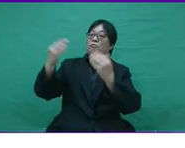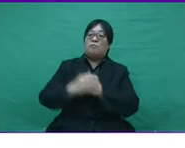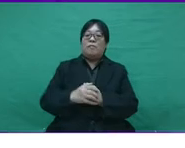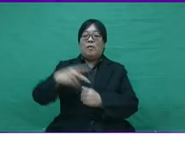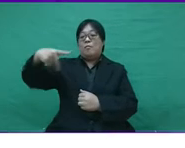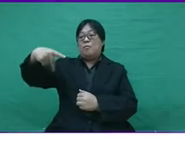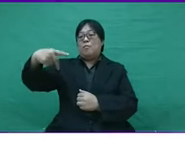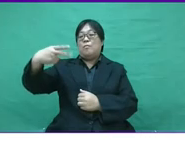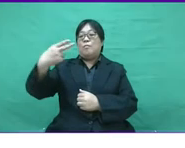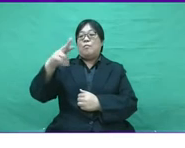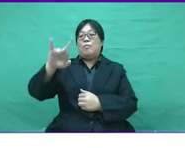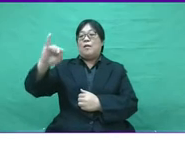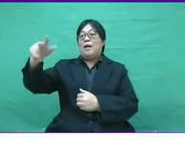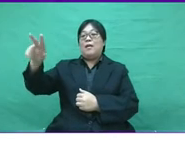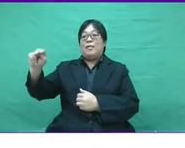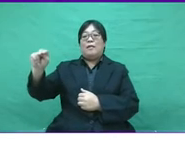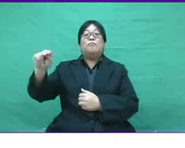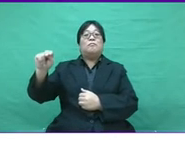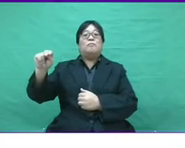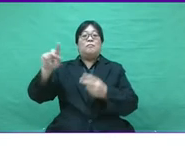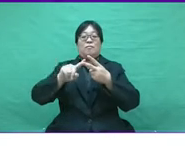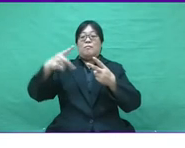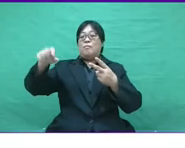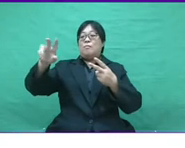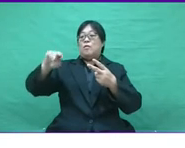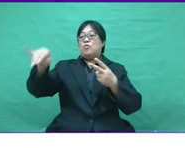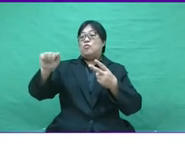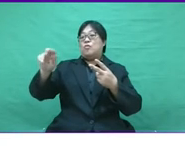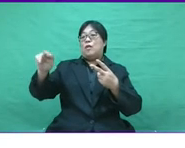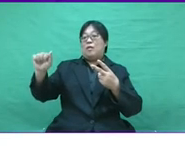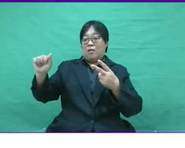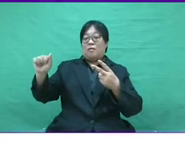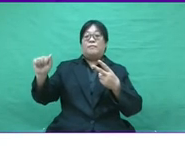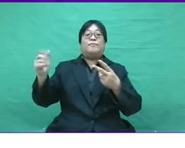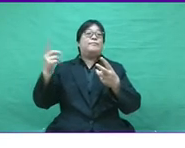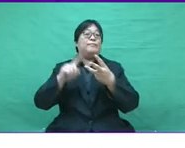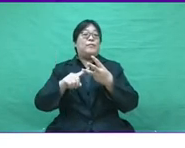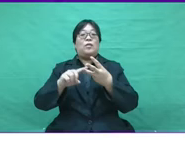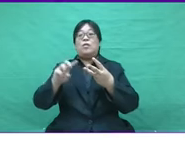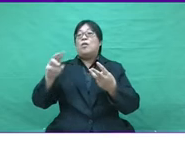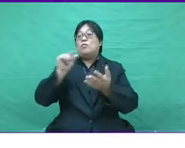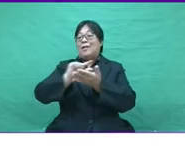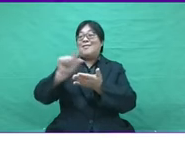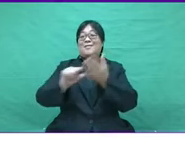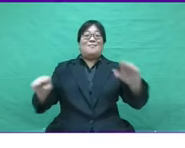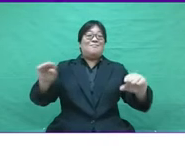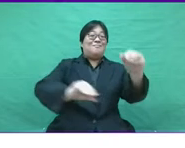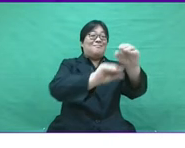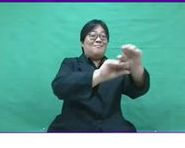SME are grateful for the free hunting similar package and Benchana